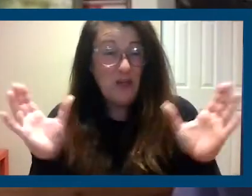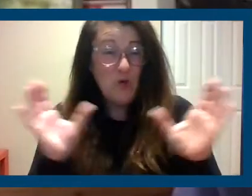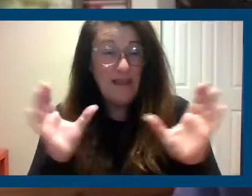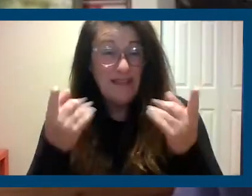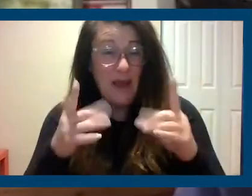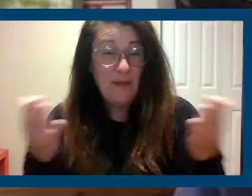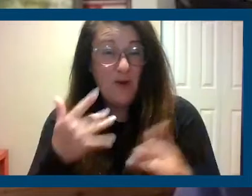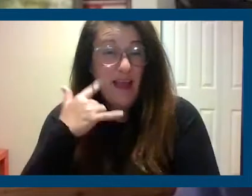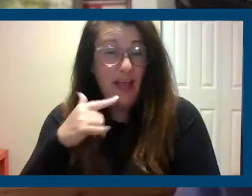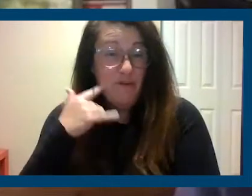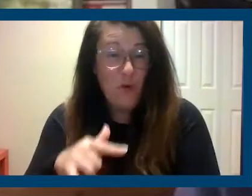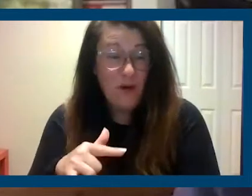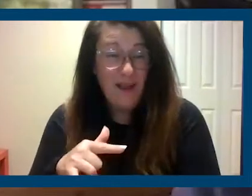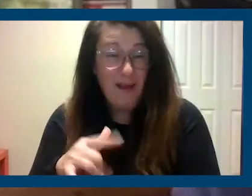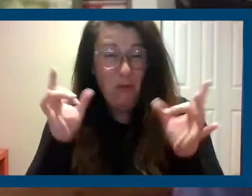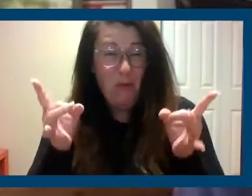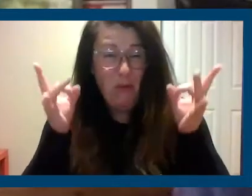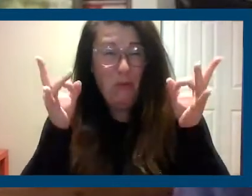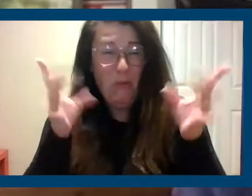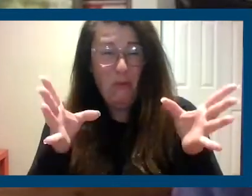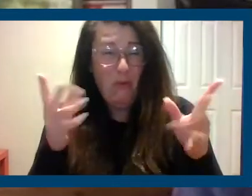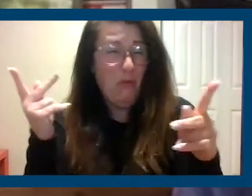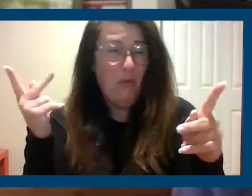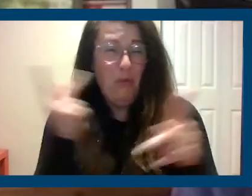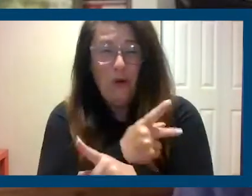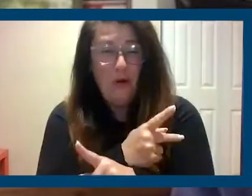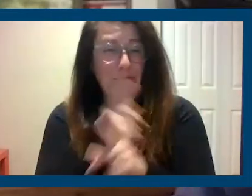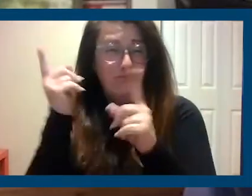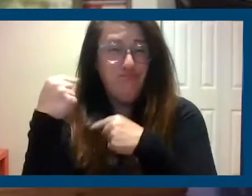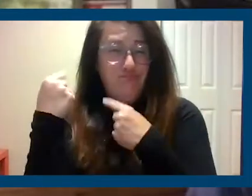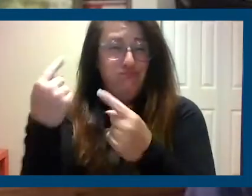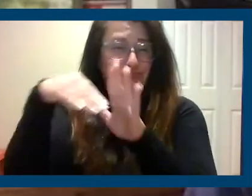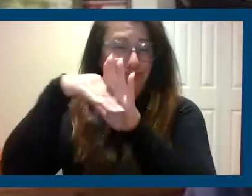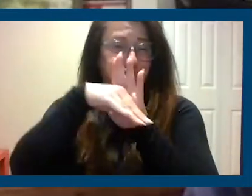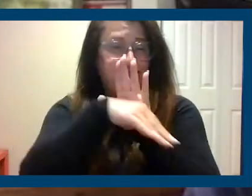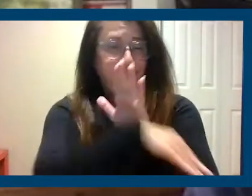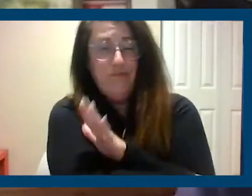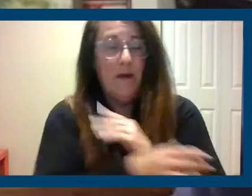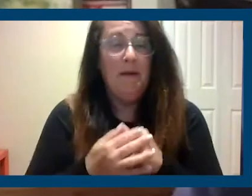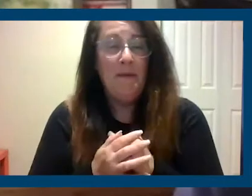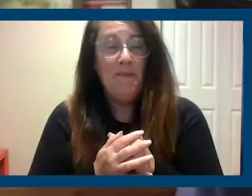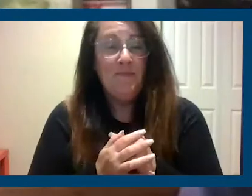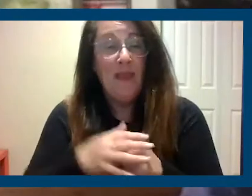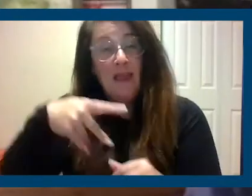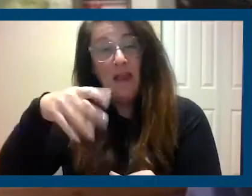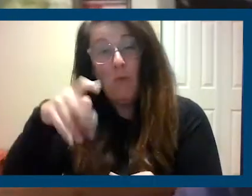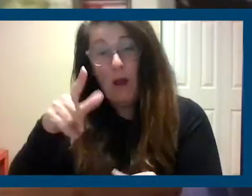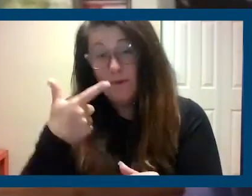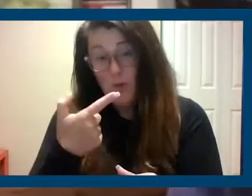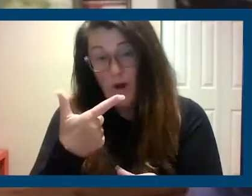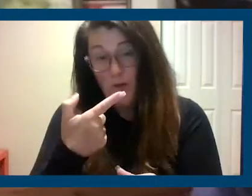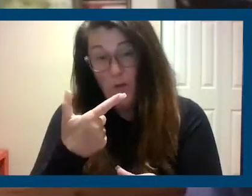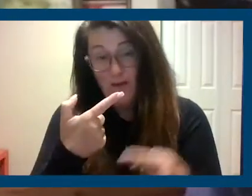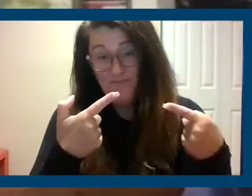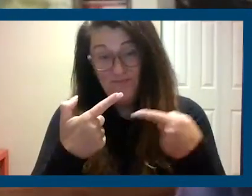get significantly worse. And we have Proposition 21. That's an